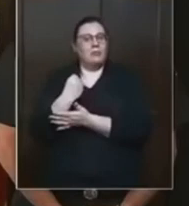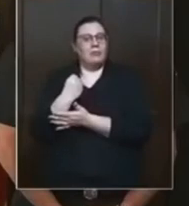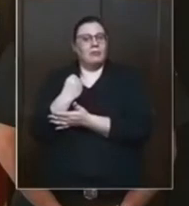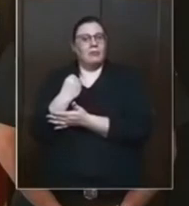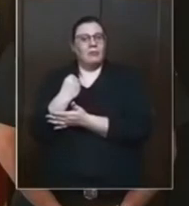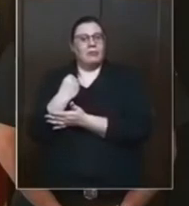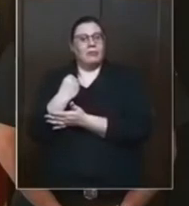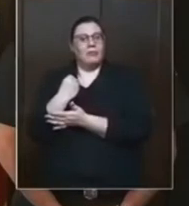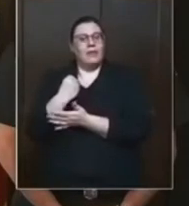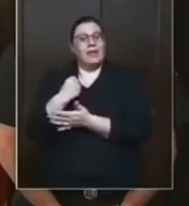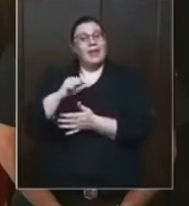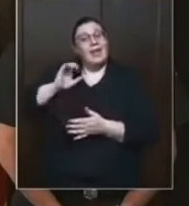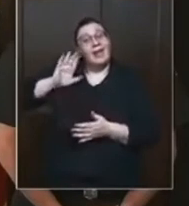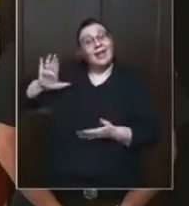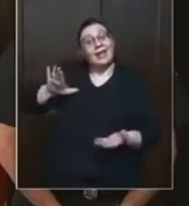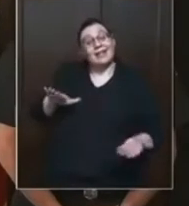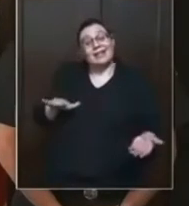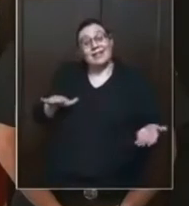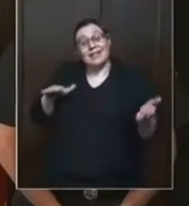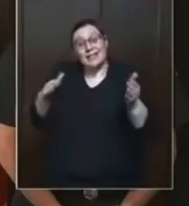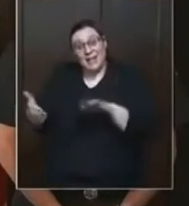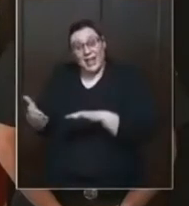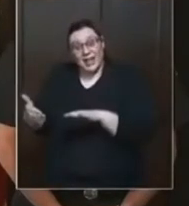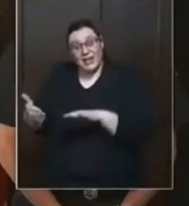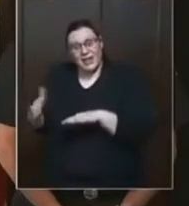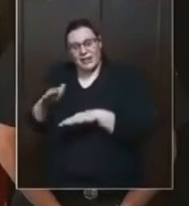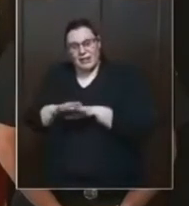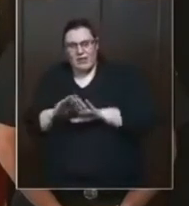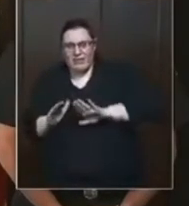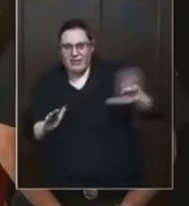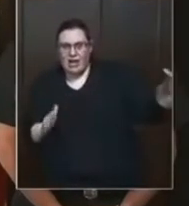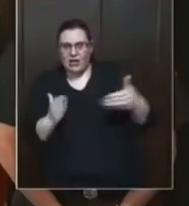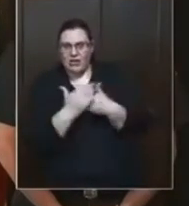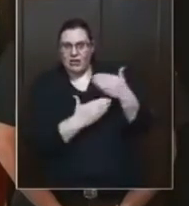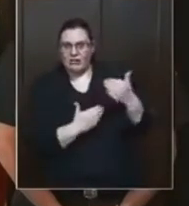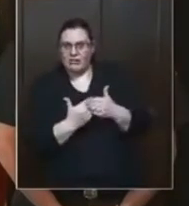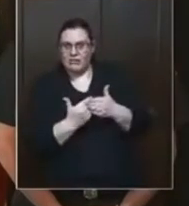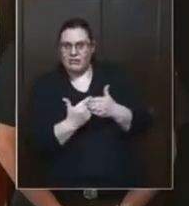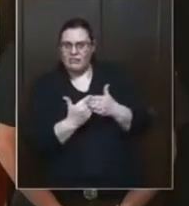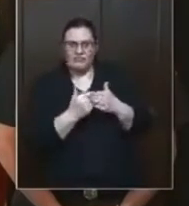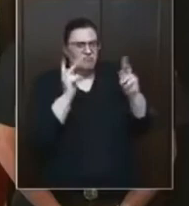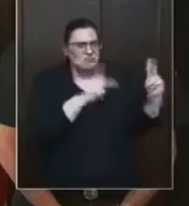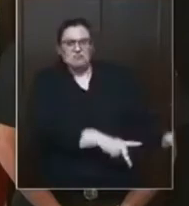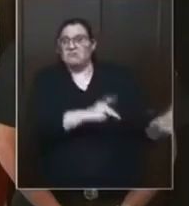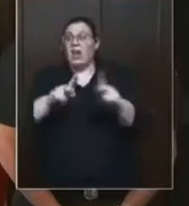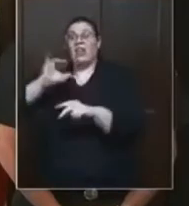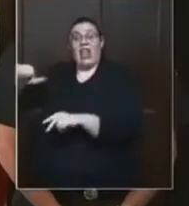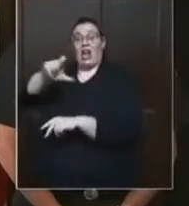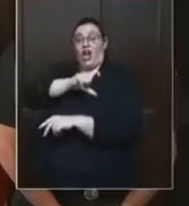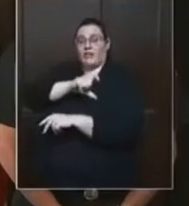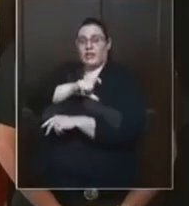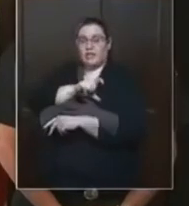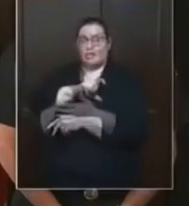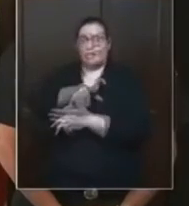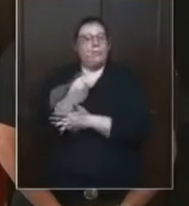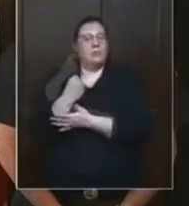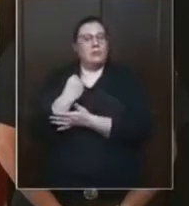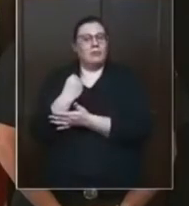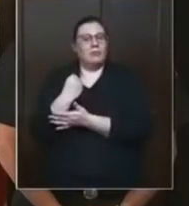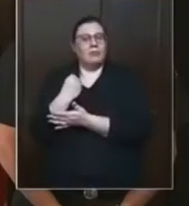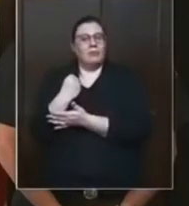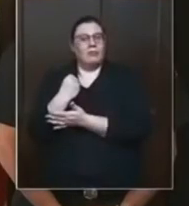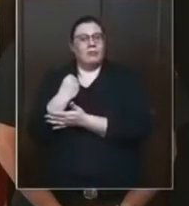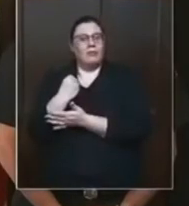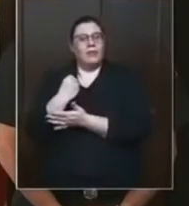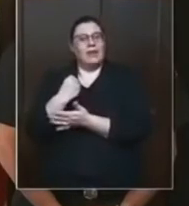slavery in the kingdom of heaven. How about that? How about that? Okay? Now talk